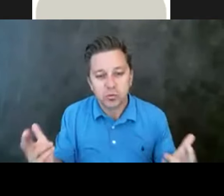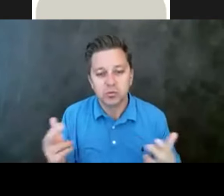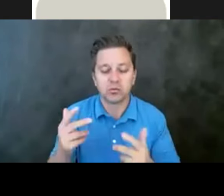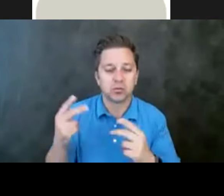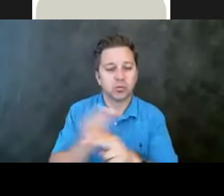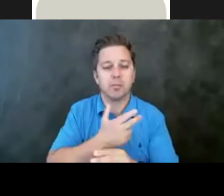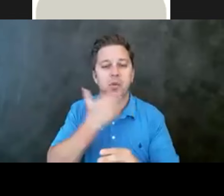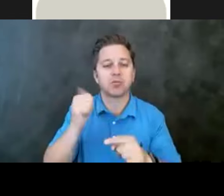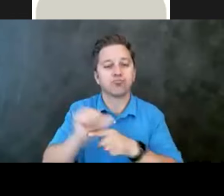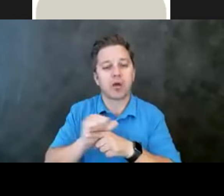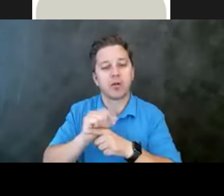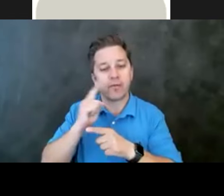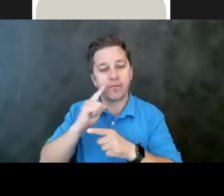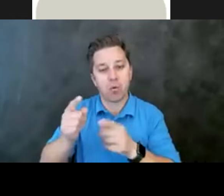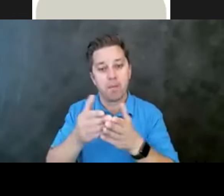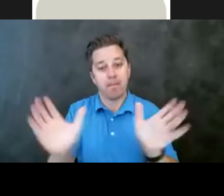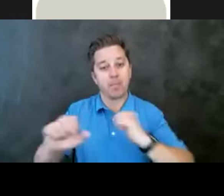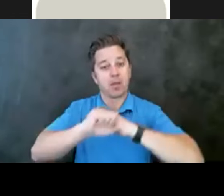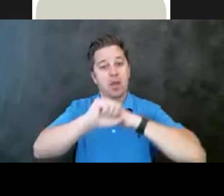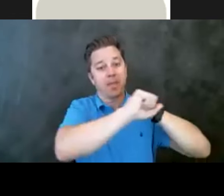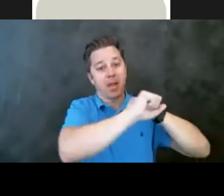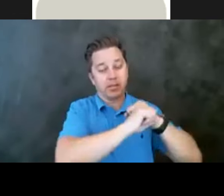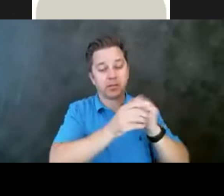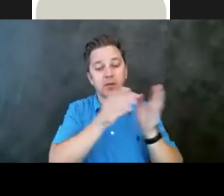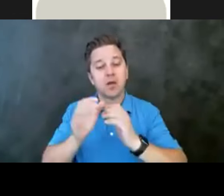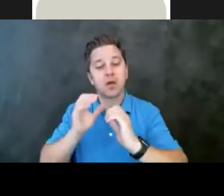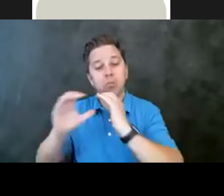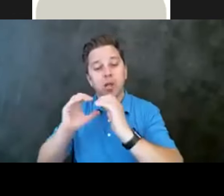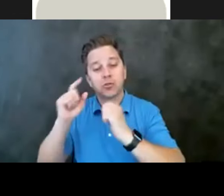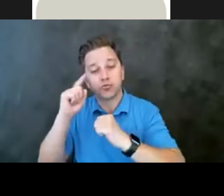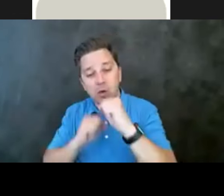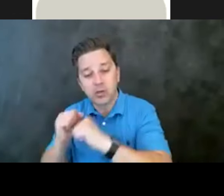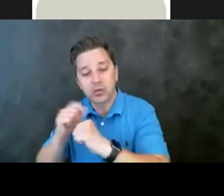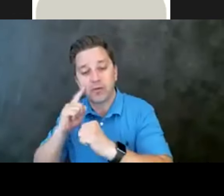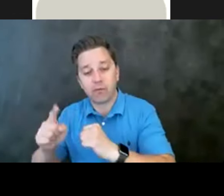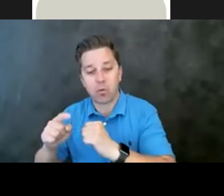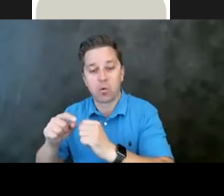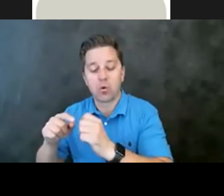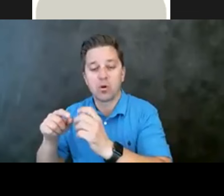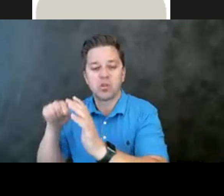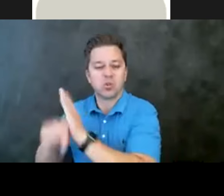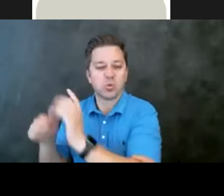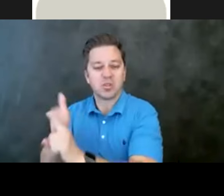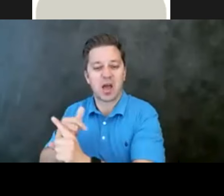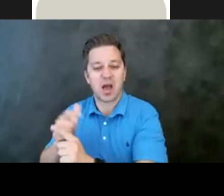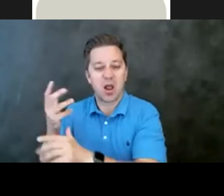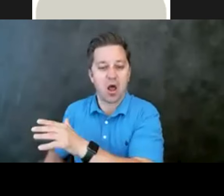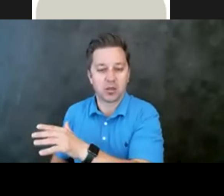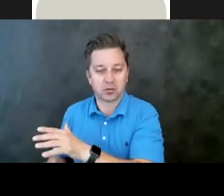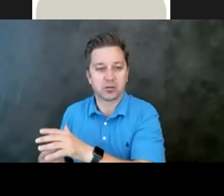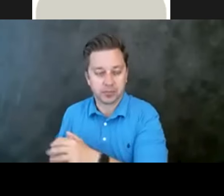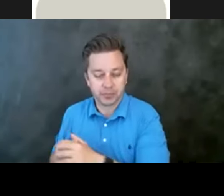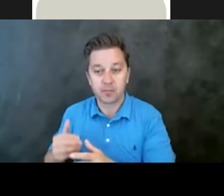into public campaigns and communications, uh, strategies for suicide loss. And so we have, uh,